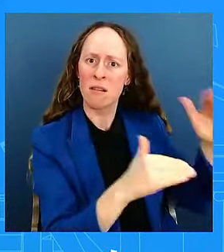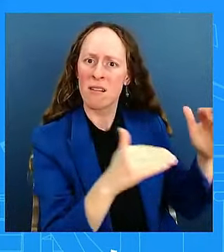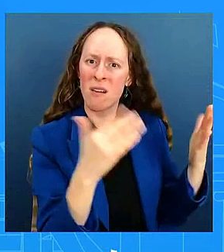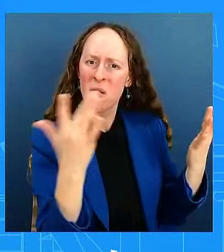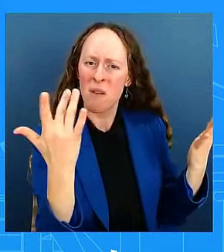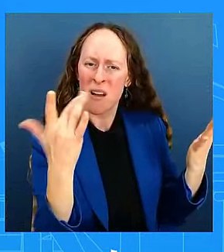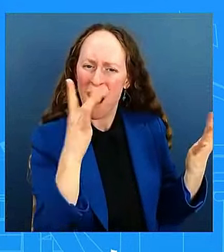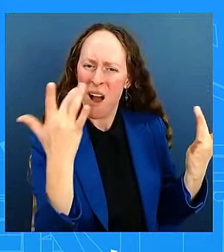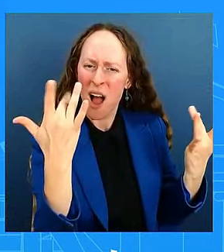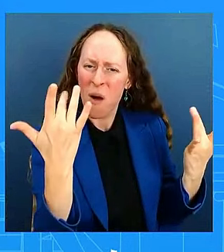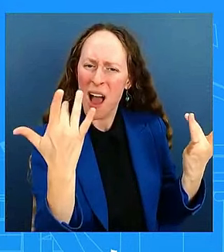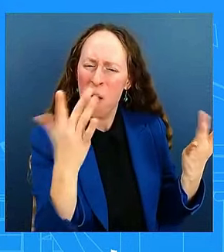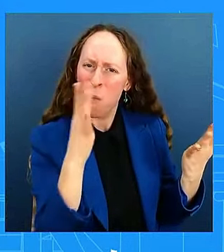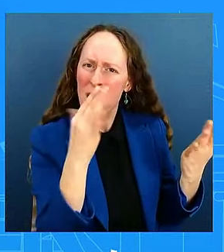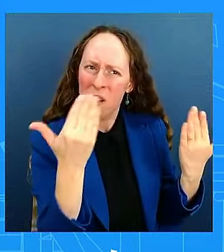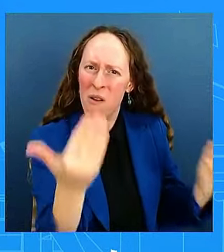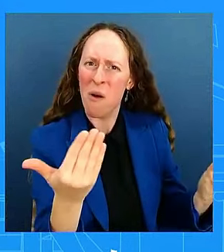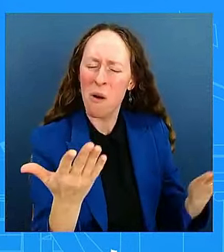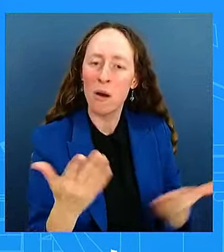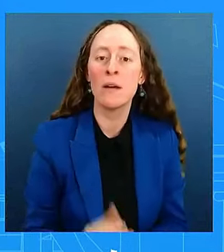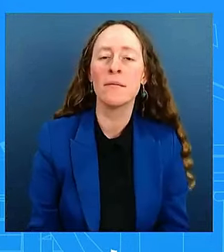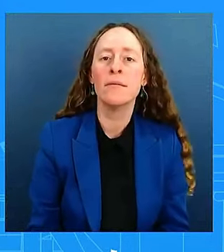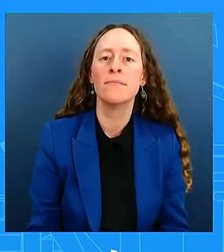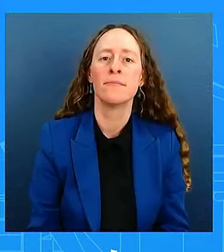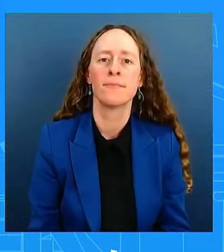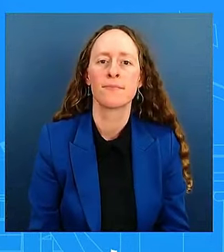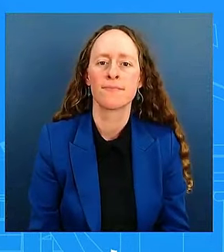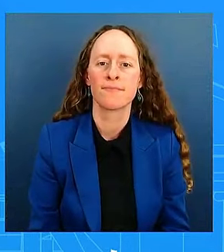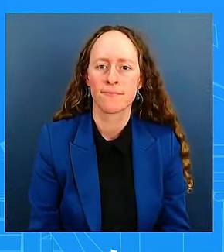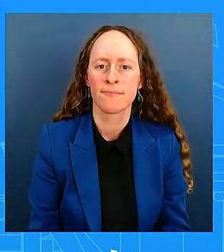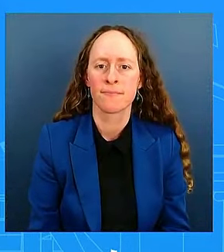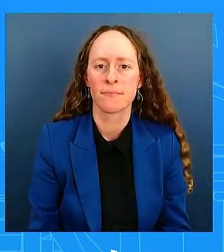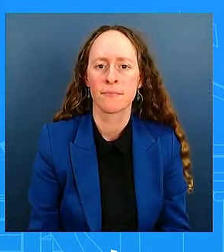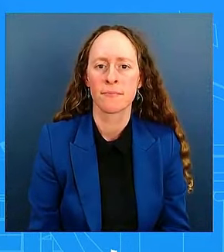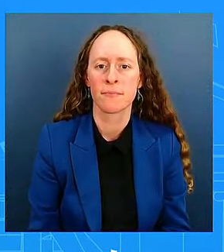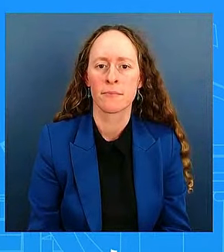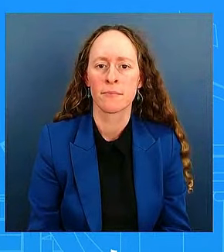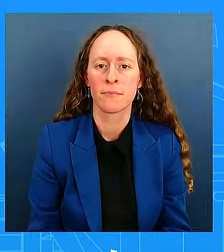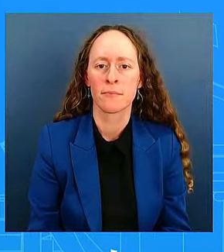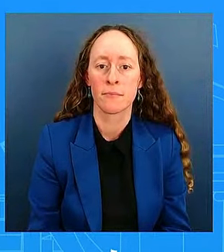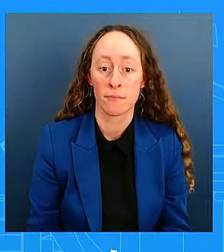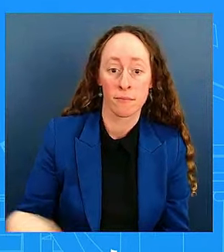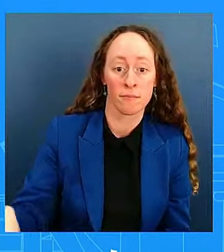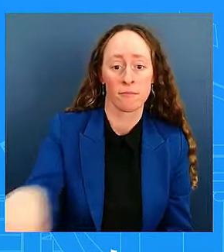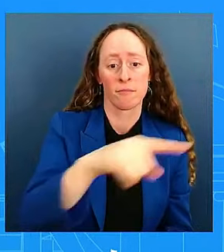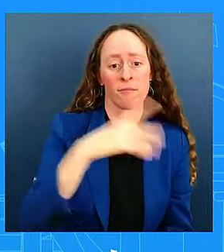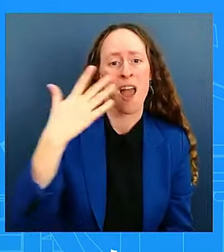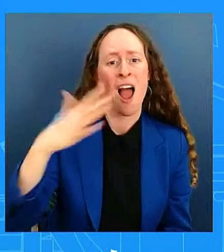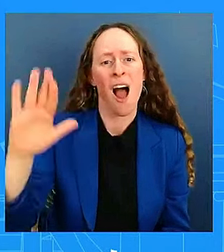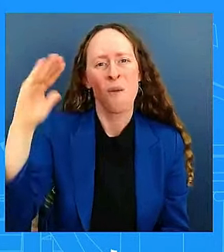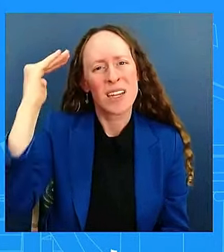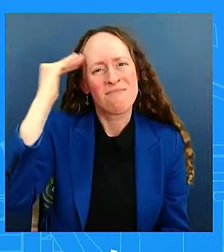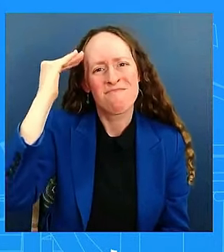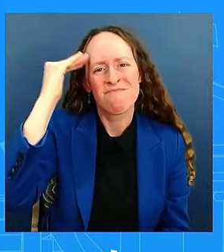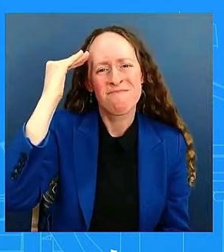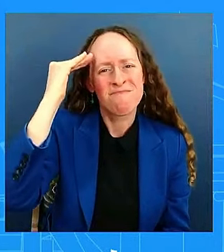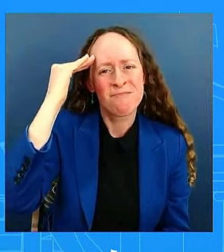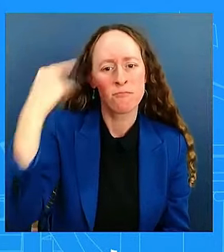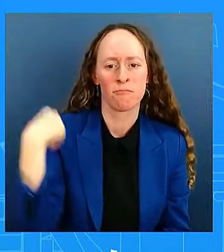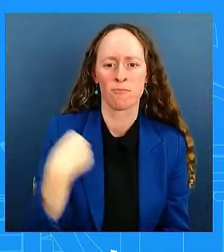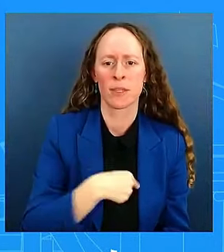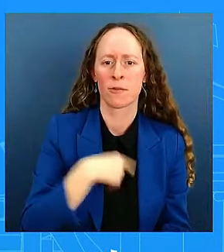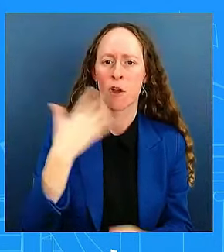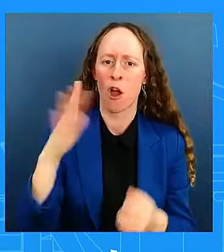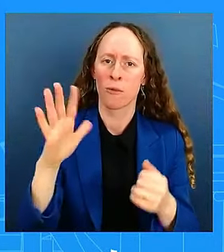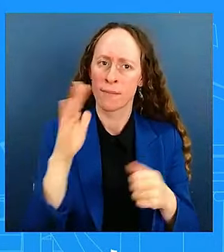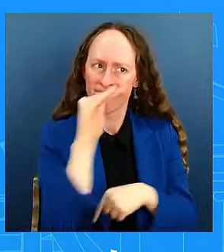a pretty substantial, robust, I've mentioned this moments ago, to be part of the CR. We were disappointed that it was not part of the